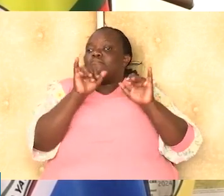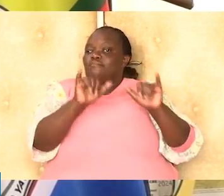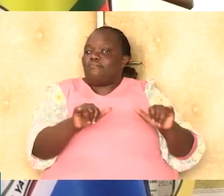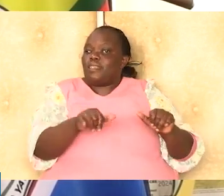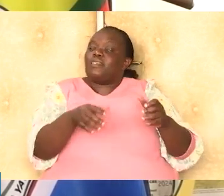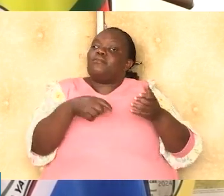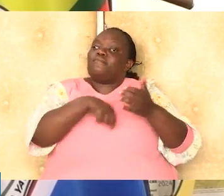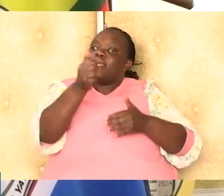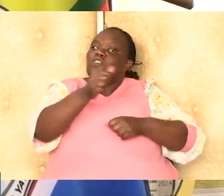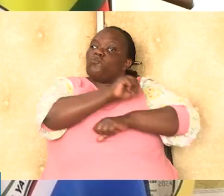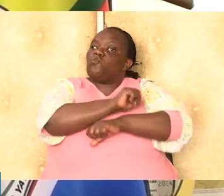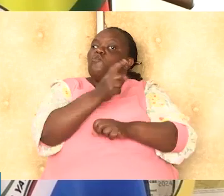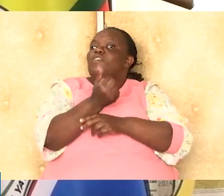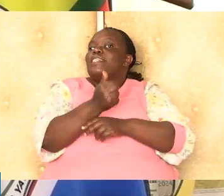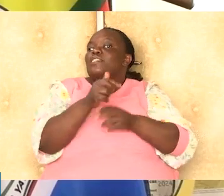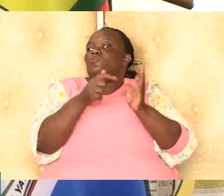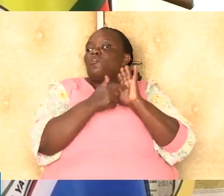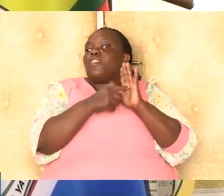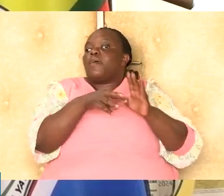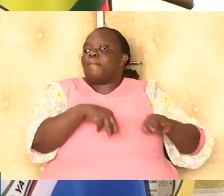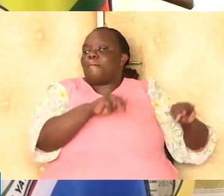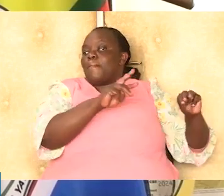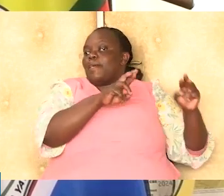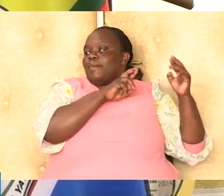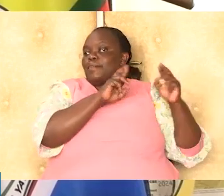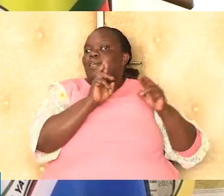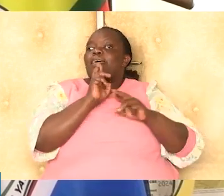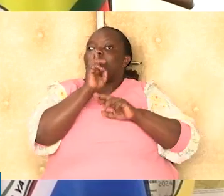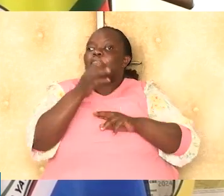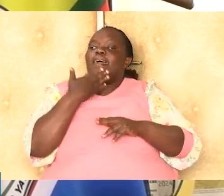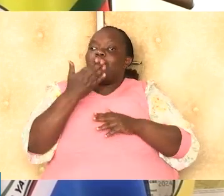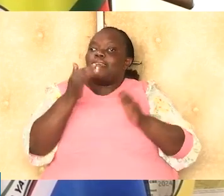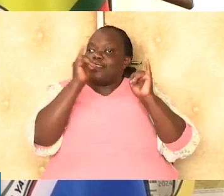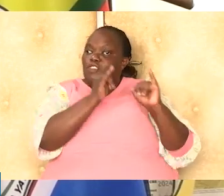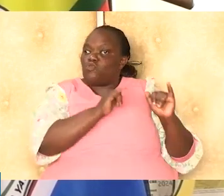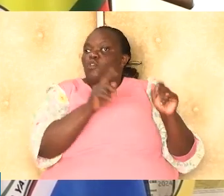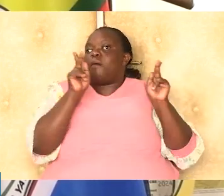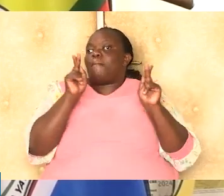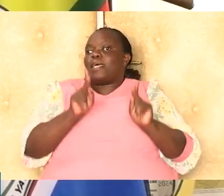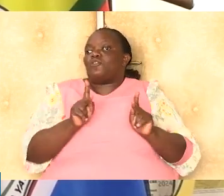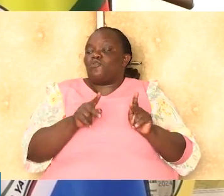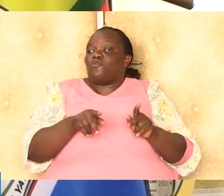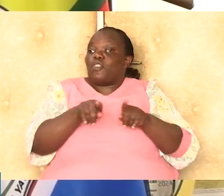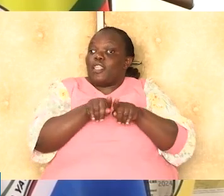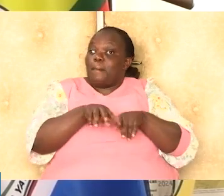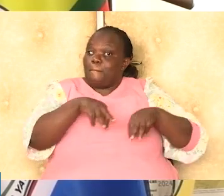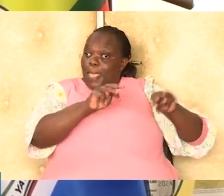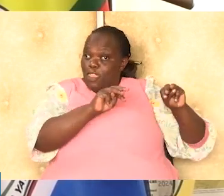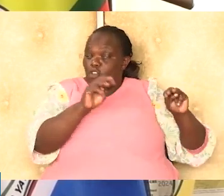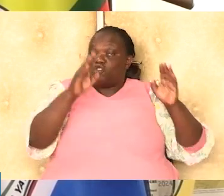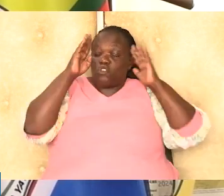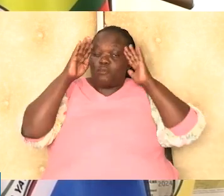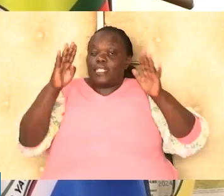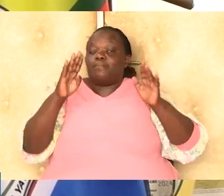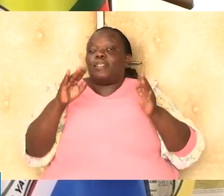tuition fees in full, illustrating the model's responsiveness to individual circumstances. The model is a testament to our